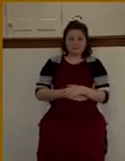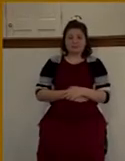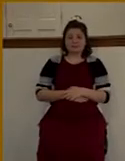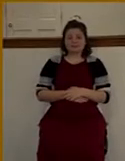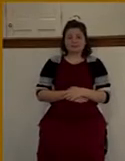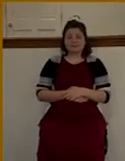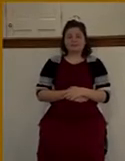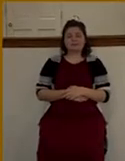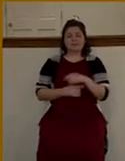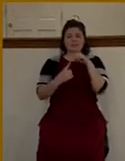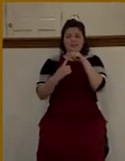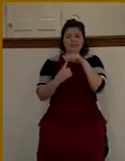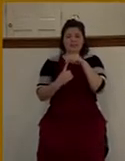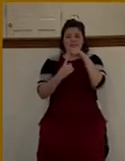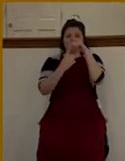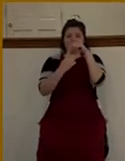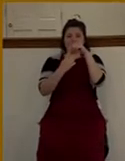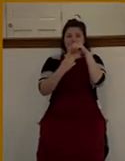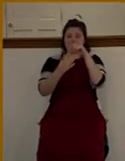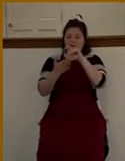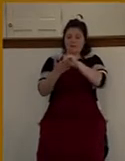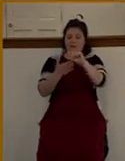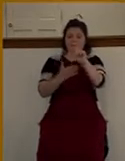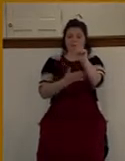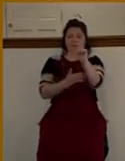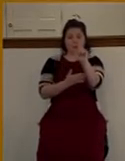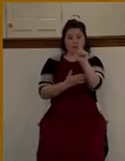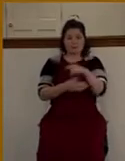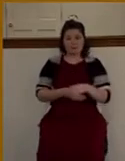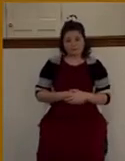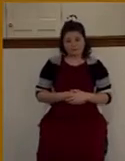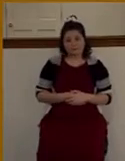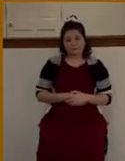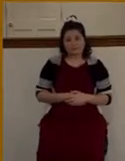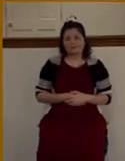is found in verse number 21 when Jesus says,